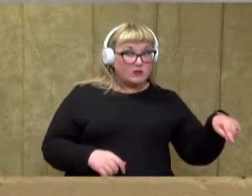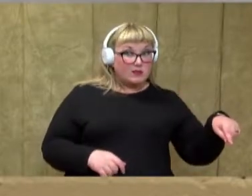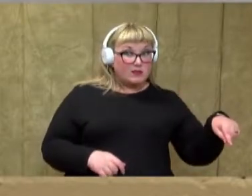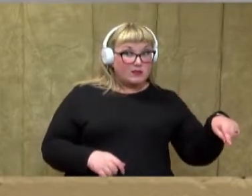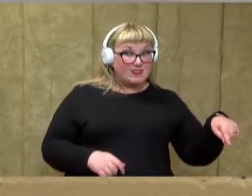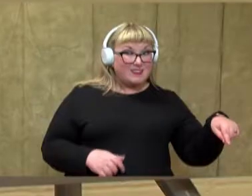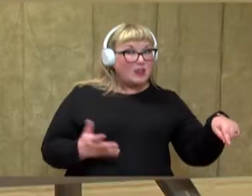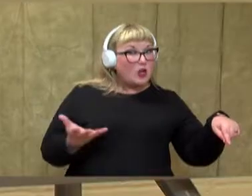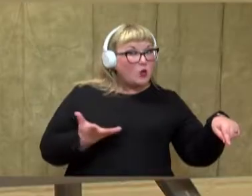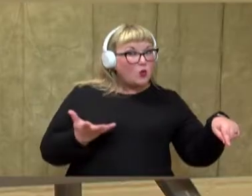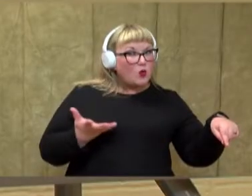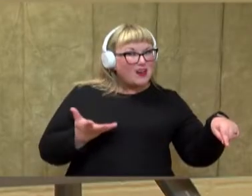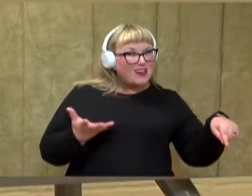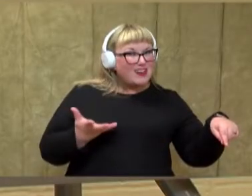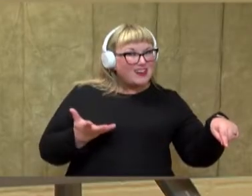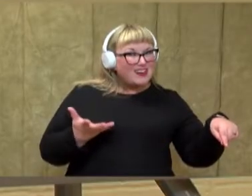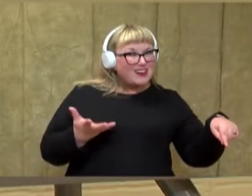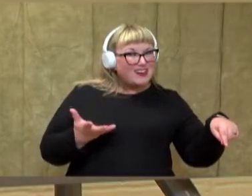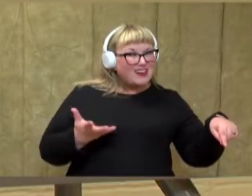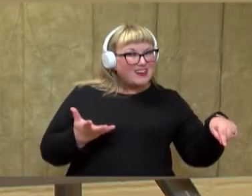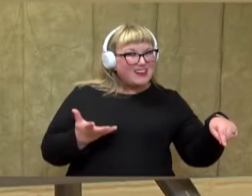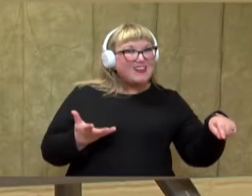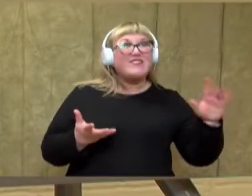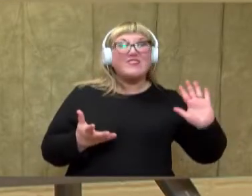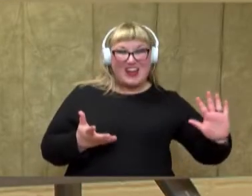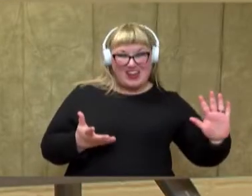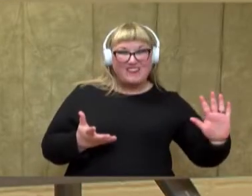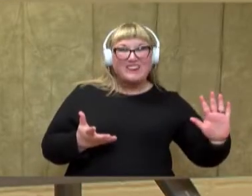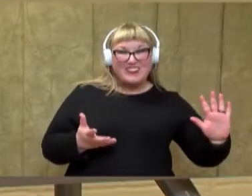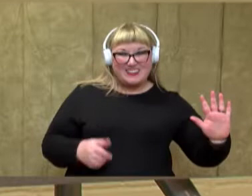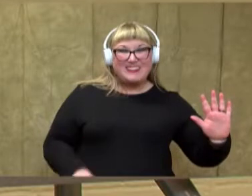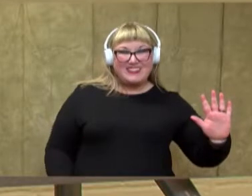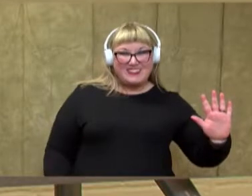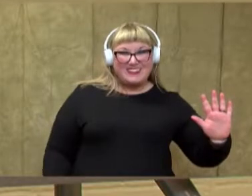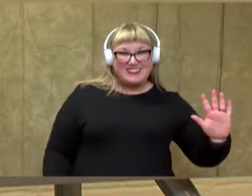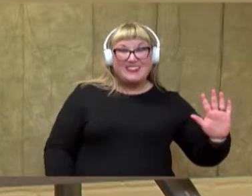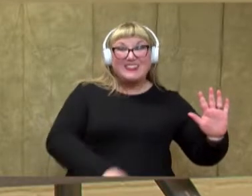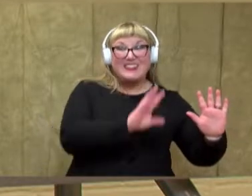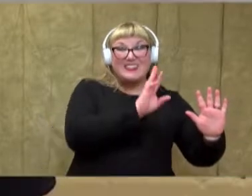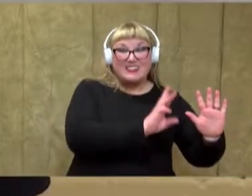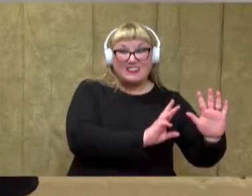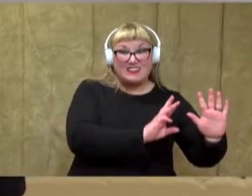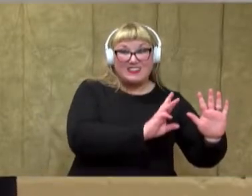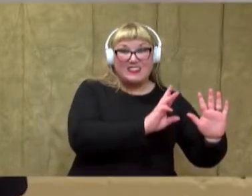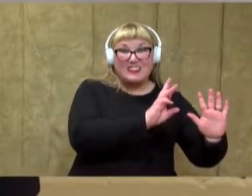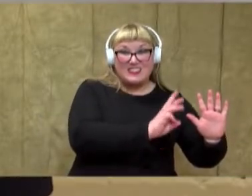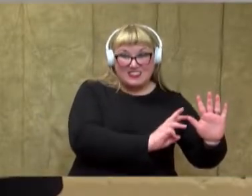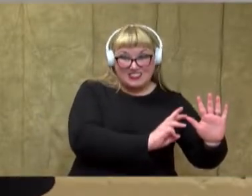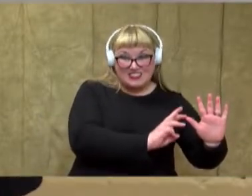oh, I don't want to put my hand in there. What is it? It's five. Let's go. Five, six,